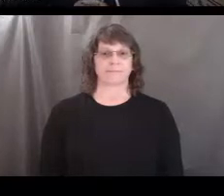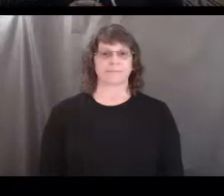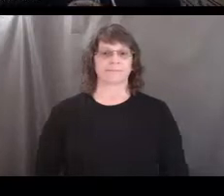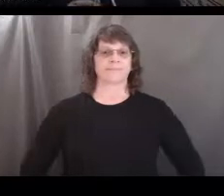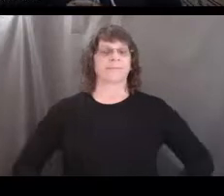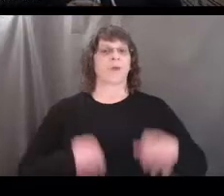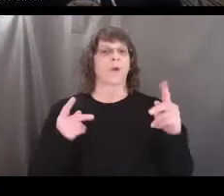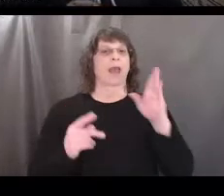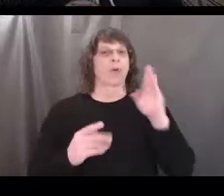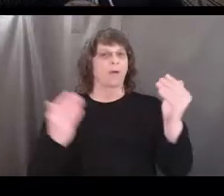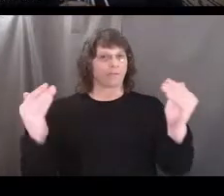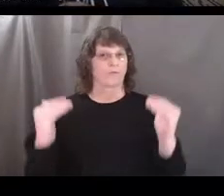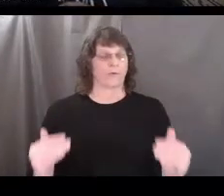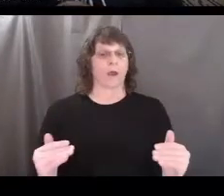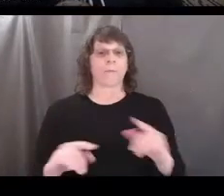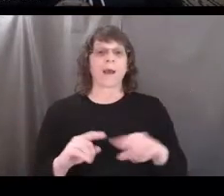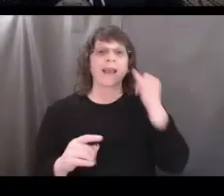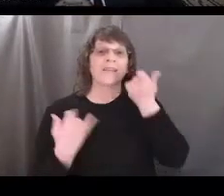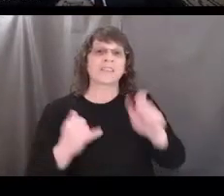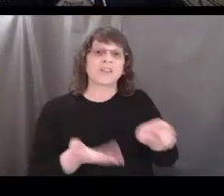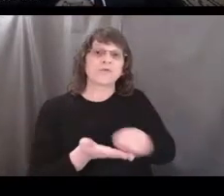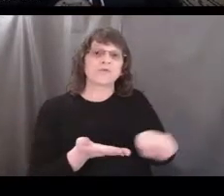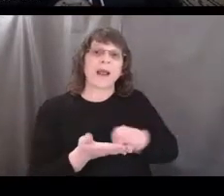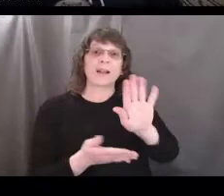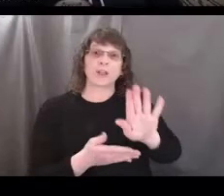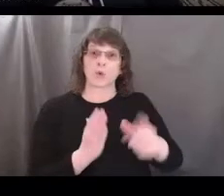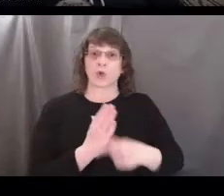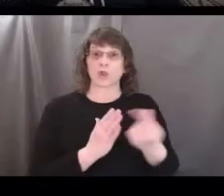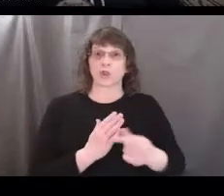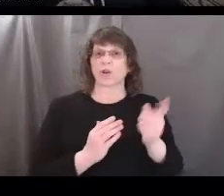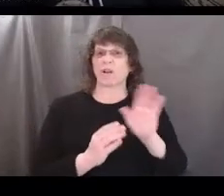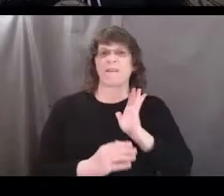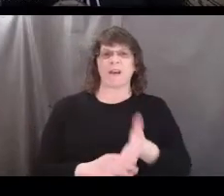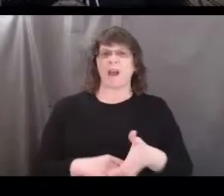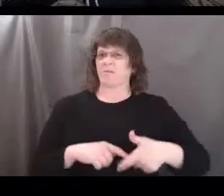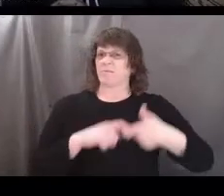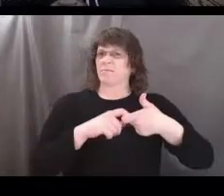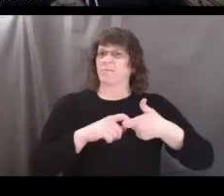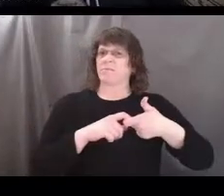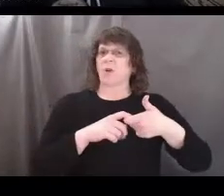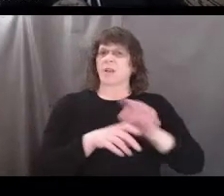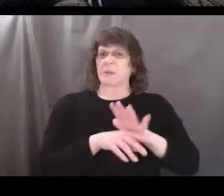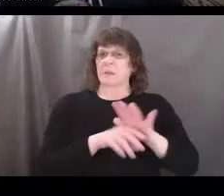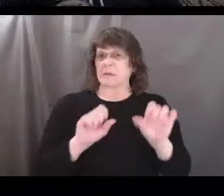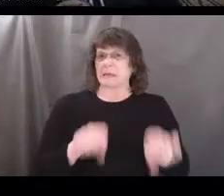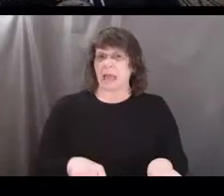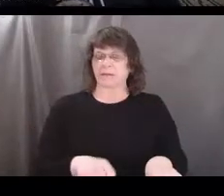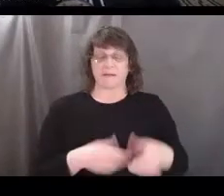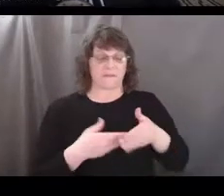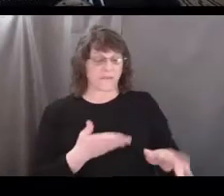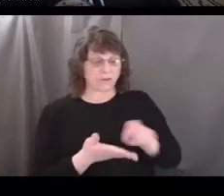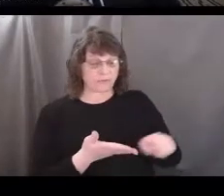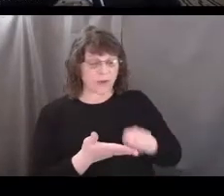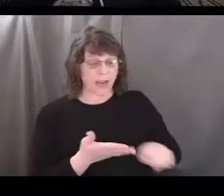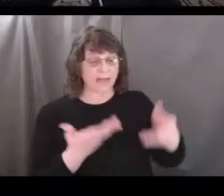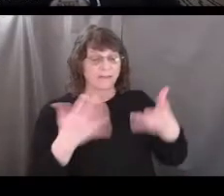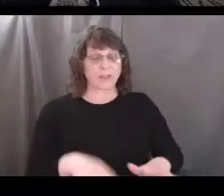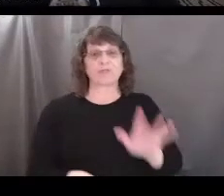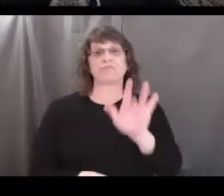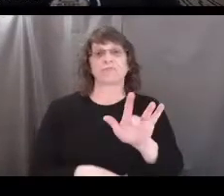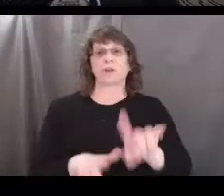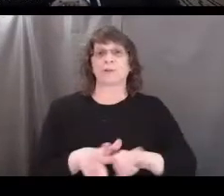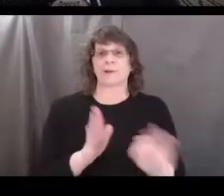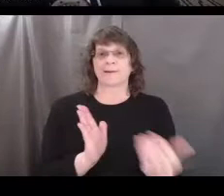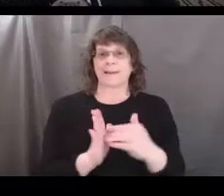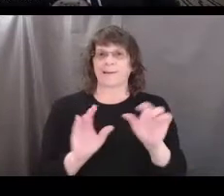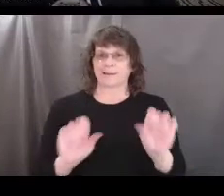Okay, we're going to move on. But if you're still writing in your journal, that's totally fine. Pause the video here and continue when you're done observing this